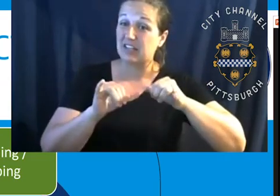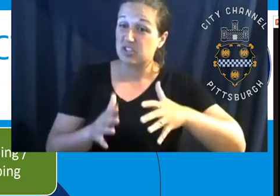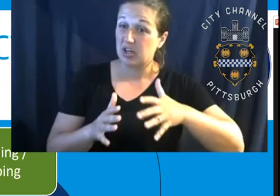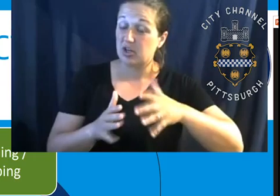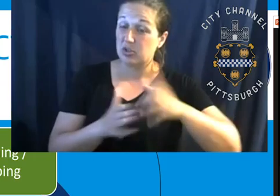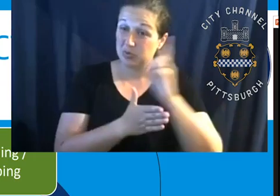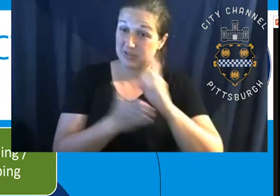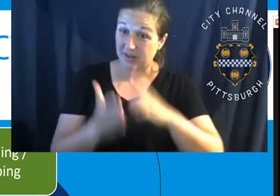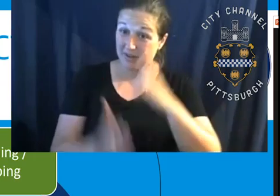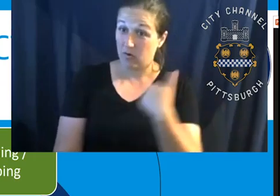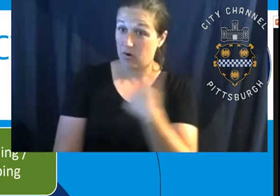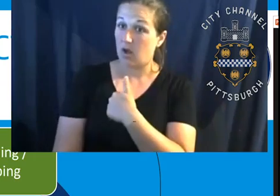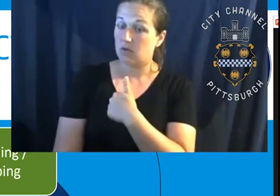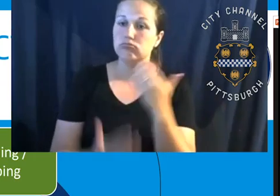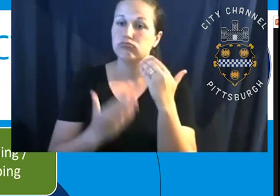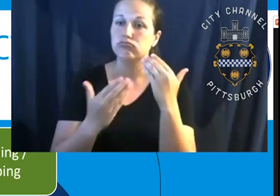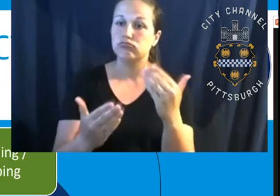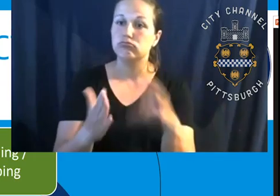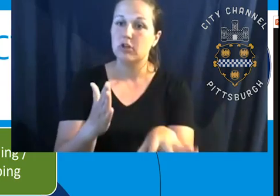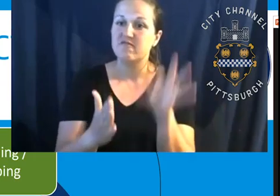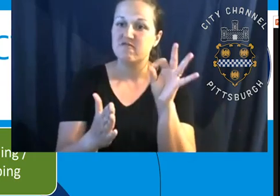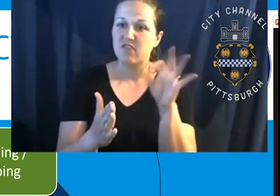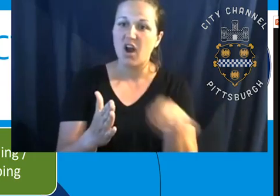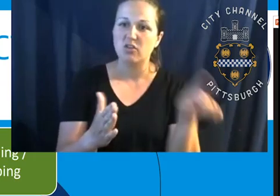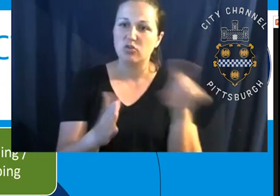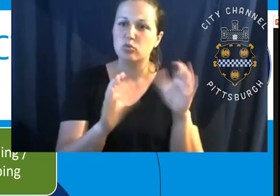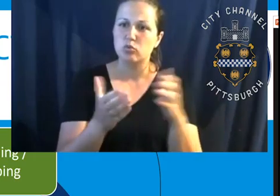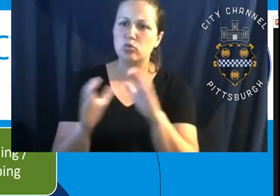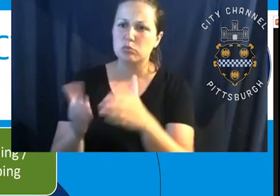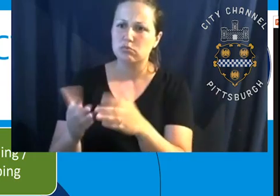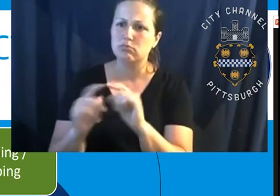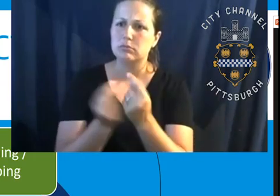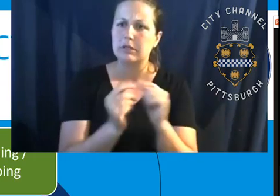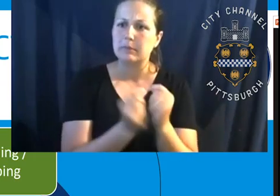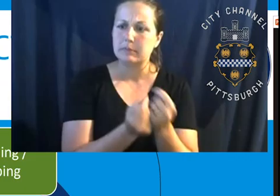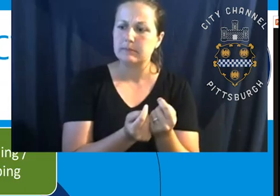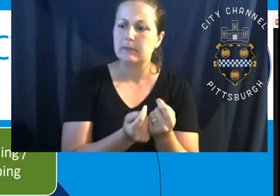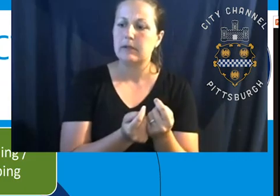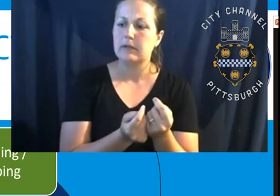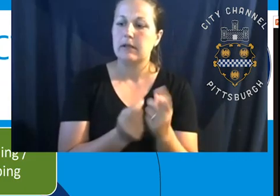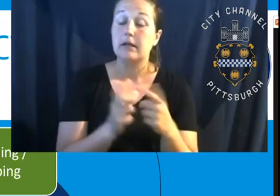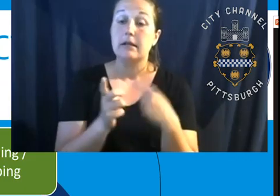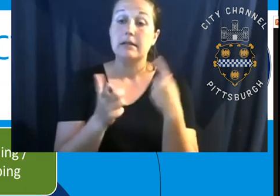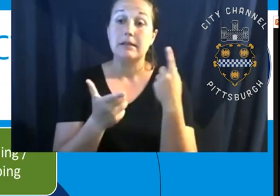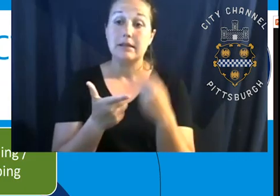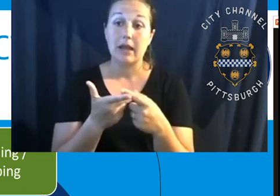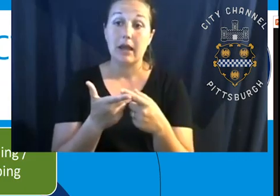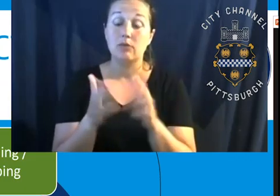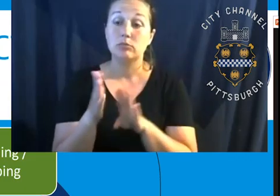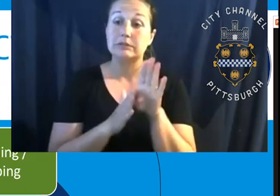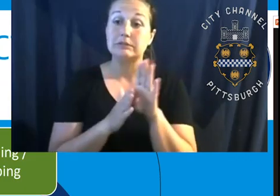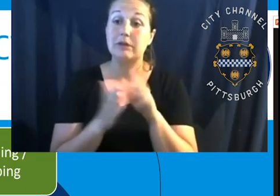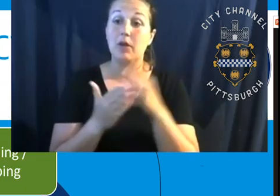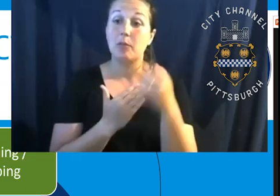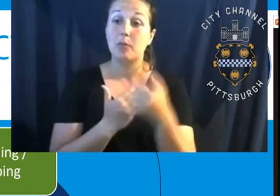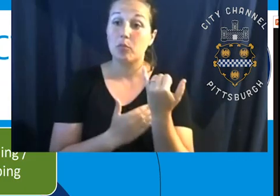us, we will go find those, those firms and those teams. And, um, we will have them develop the project to